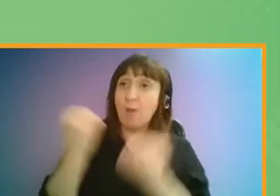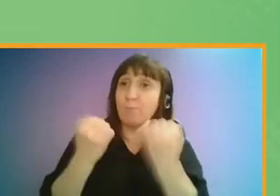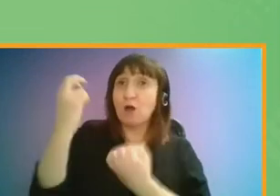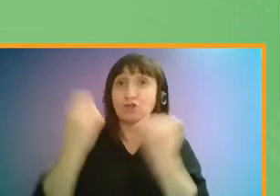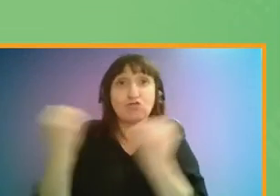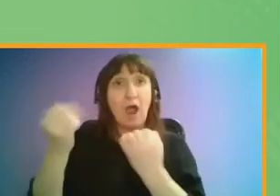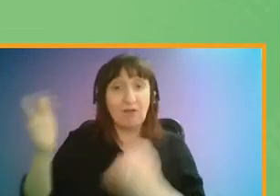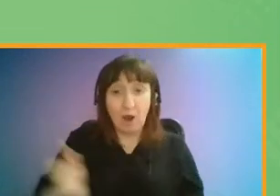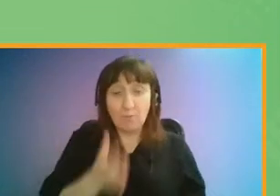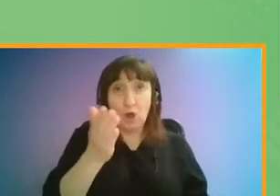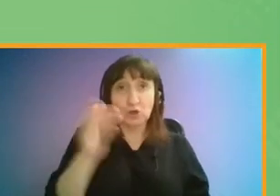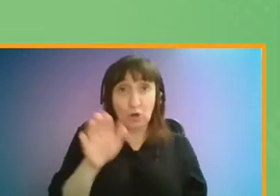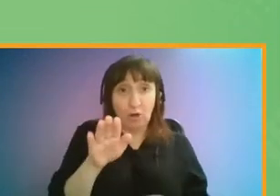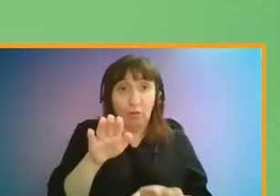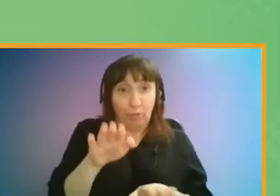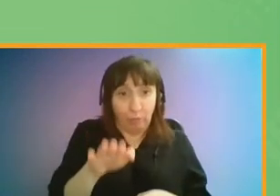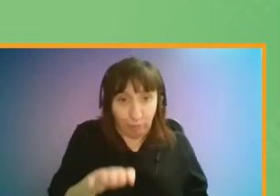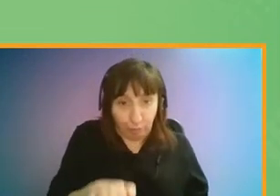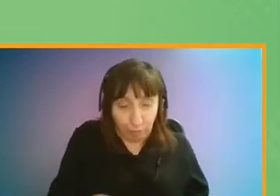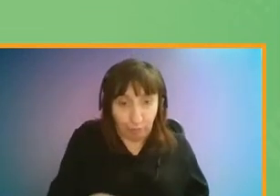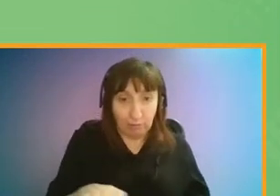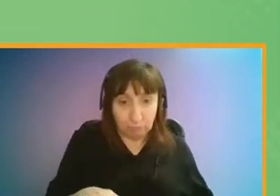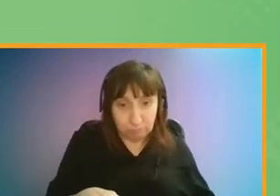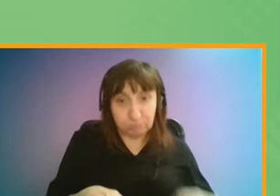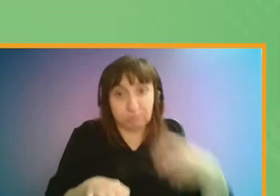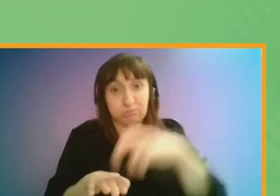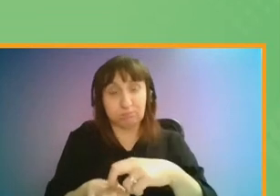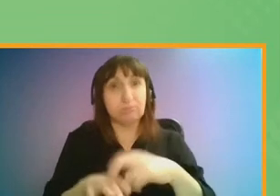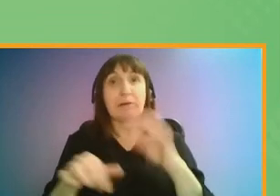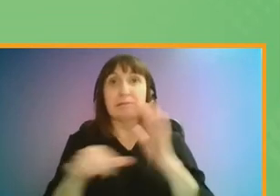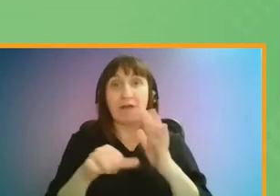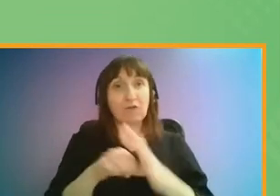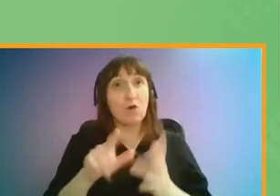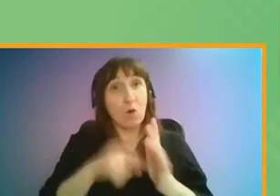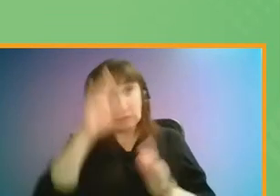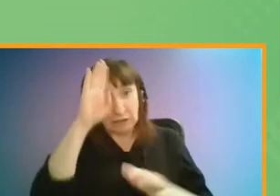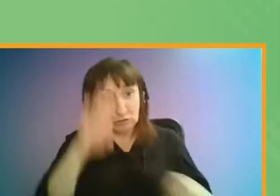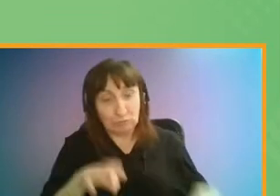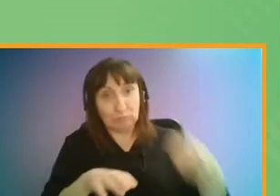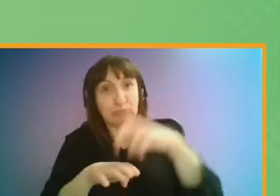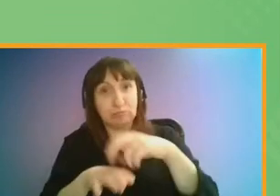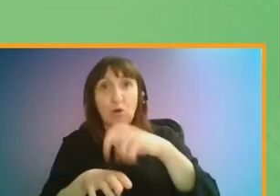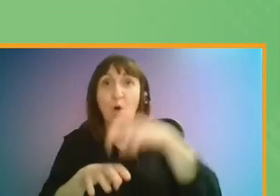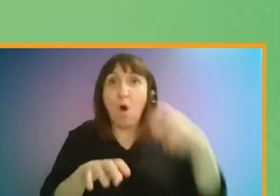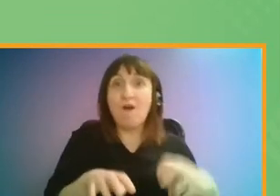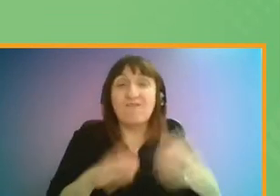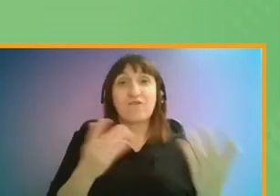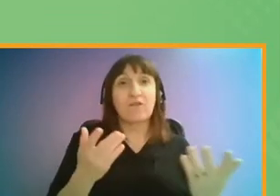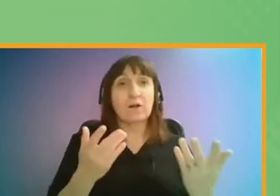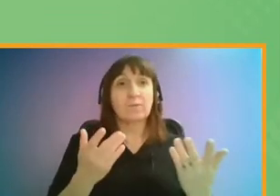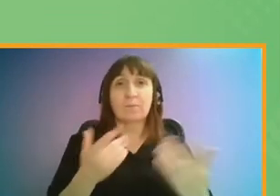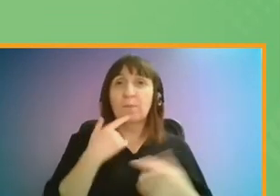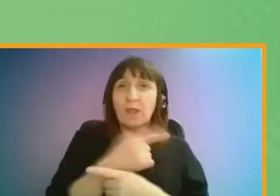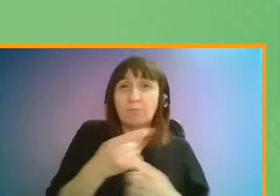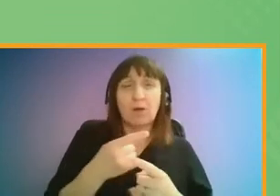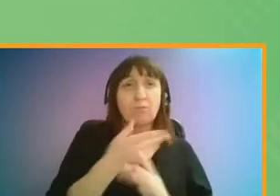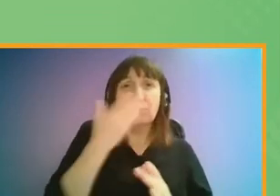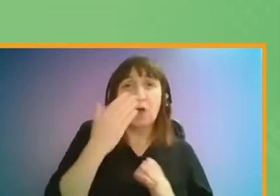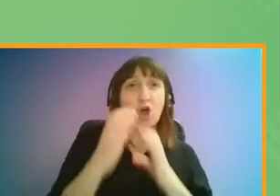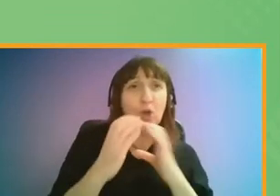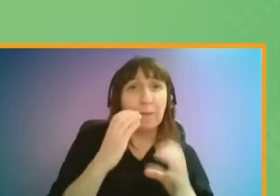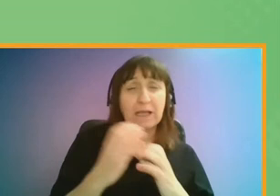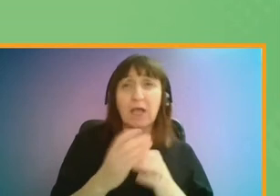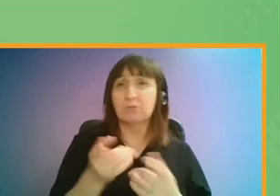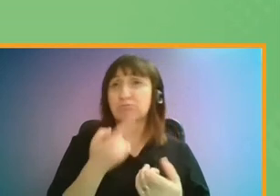pulling buses into the kerb, making it difficult and dangerous for some passengers to get on and off. There were comments about a lack of communication and